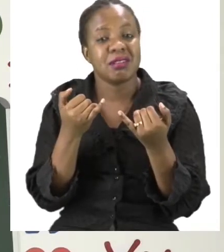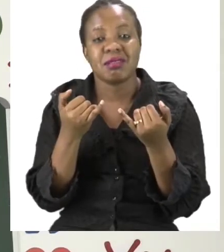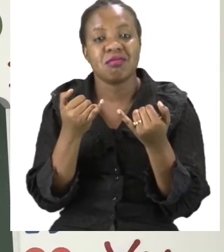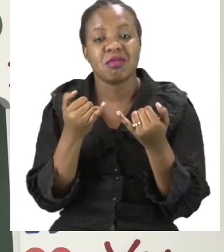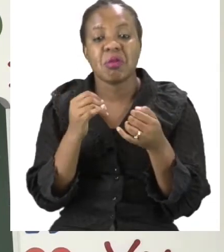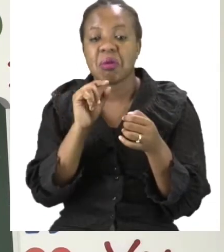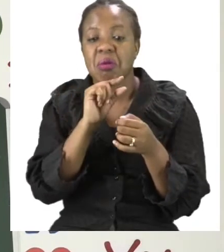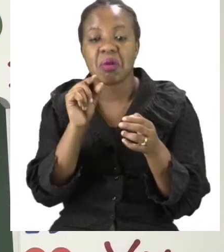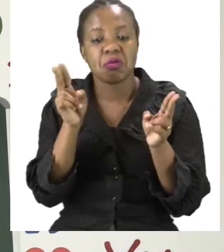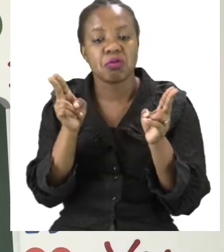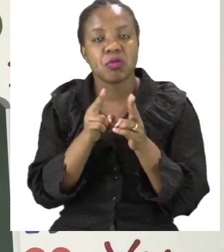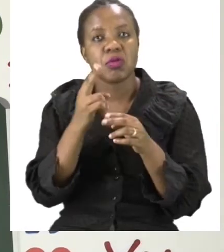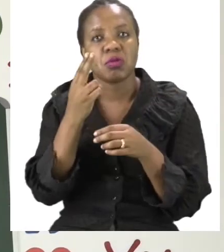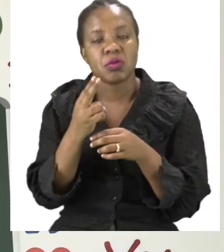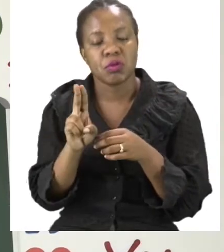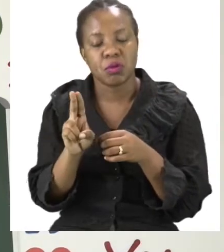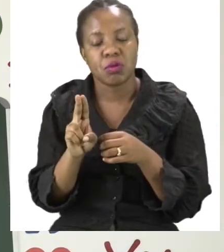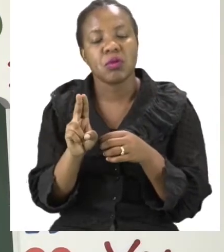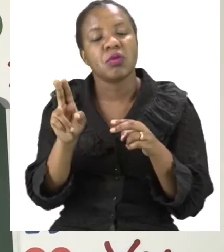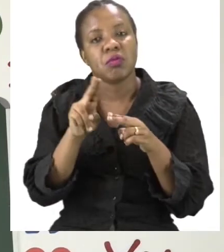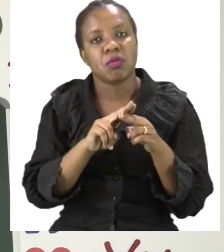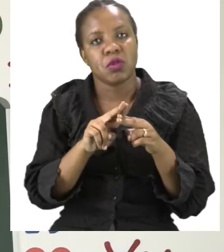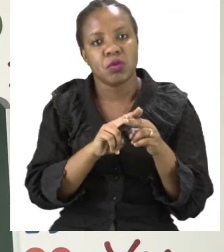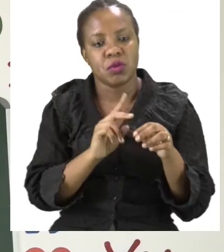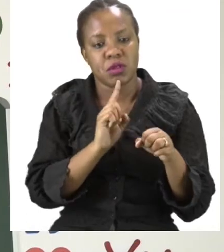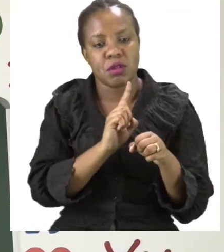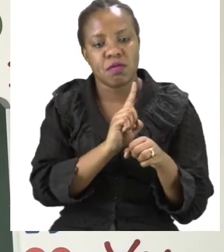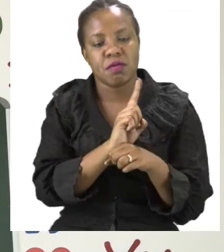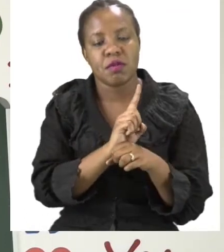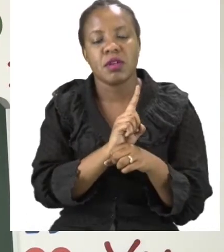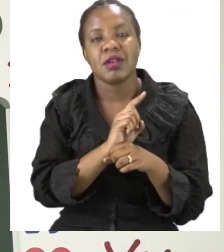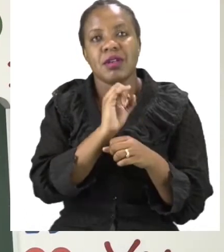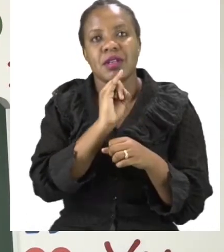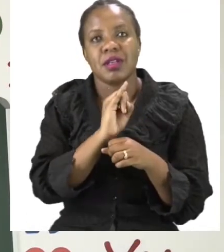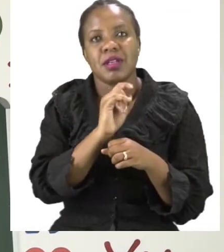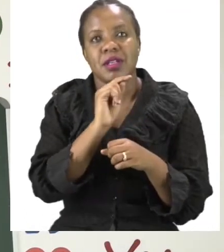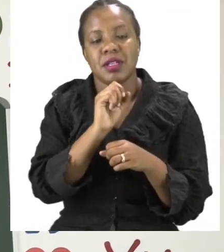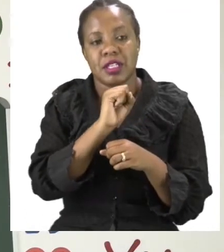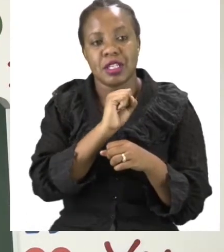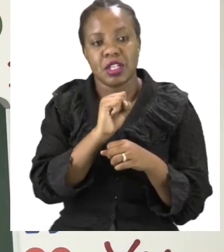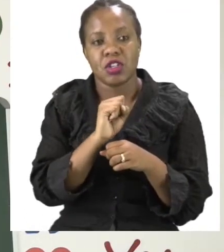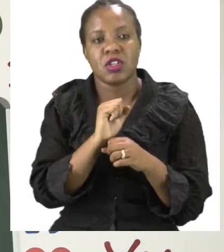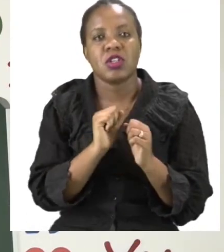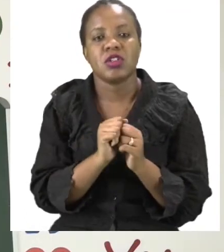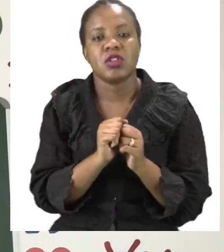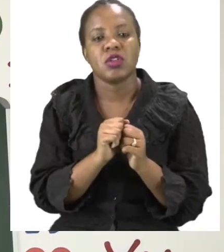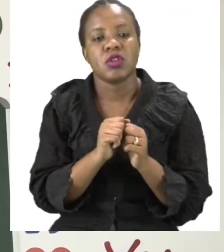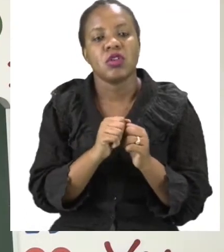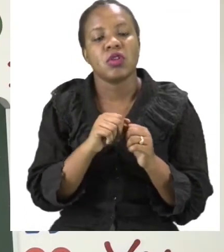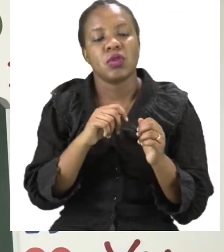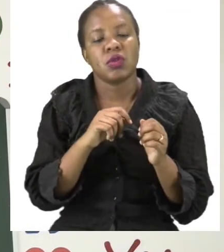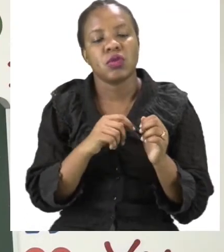So we use the first it's. The first it's is the actual possessive